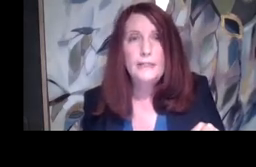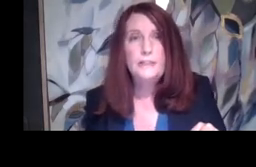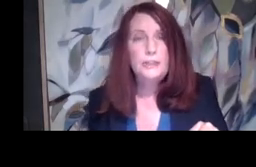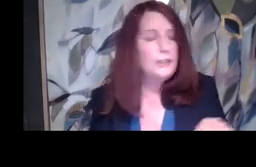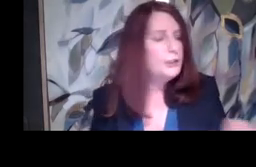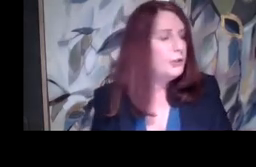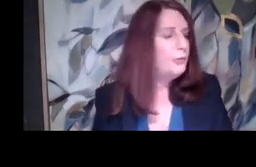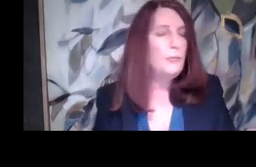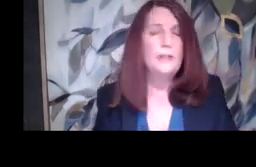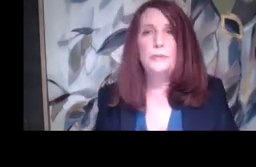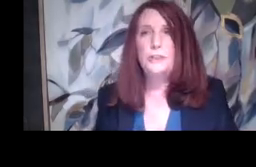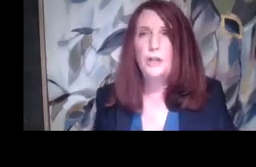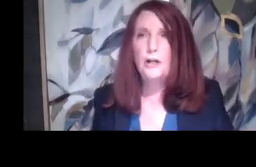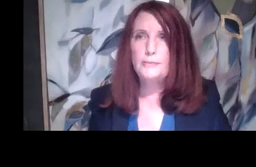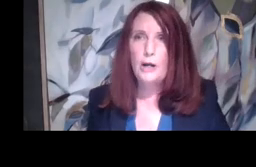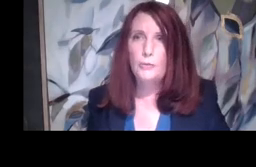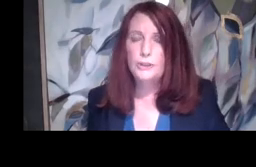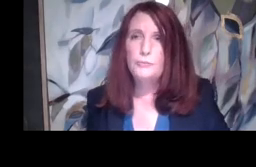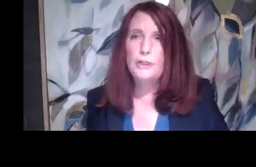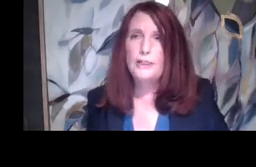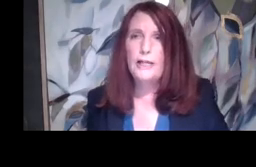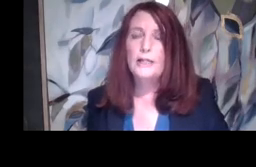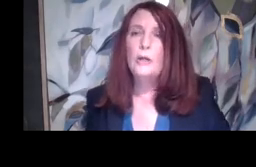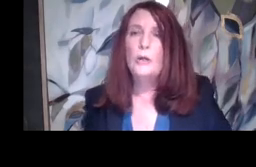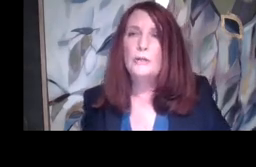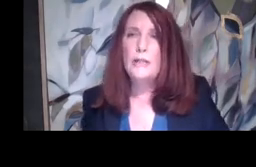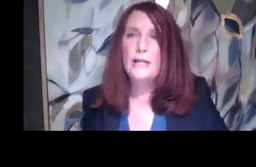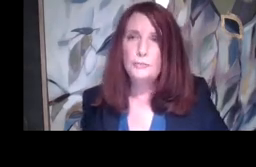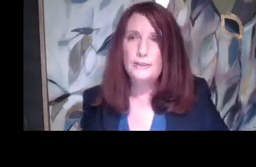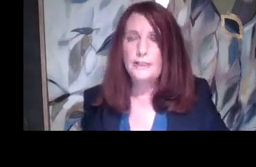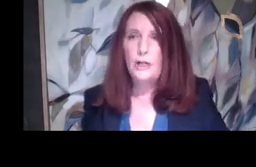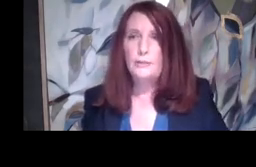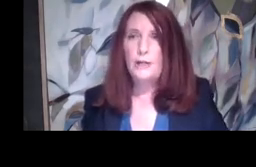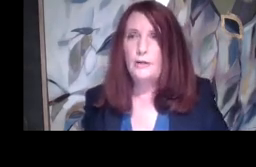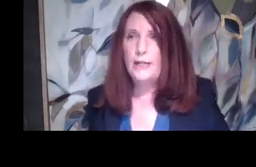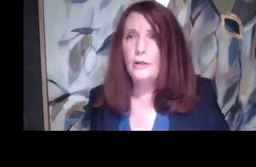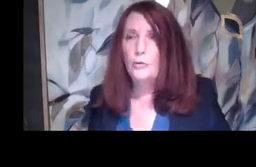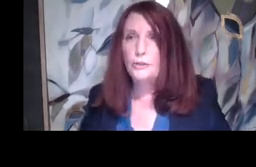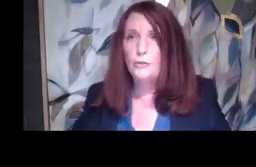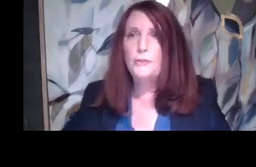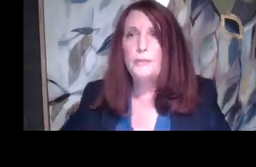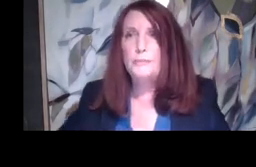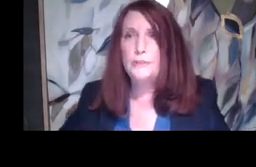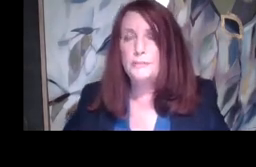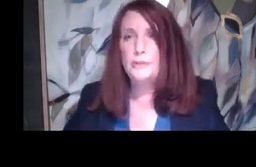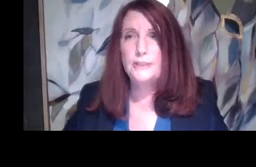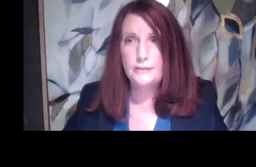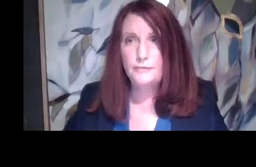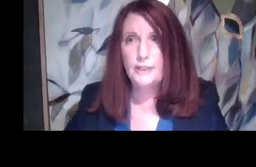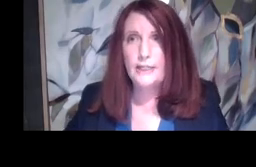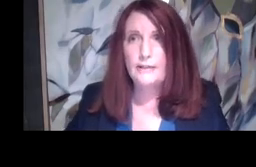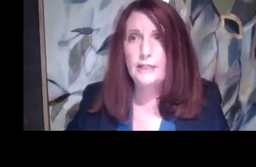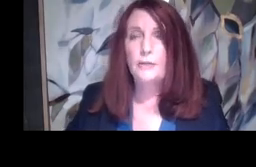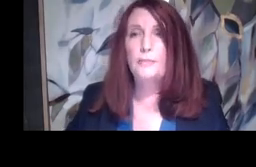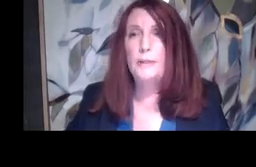And in addition to the ones we just talked about, which is really like the last ones I talked about are like, don't treat people with disabilities